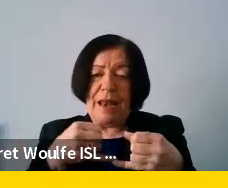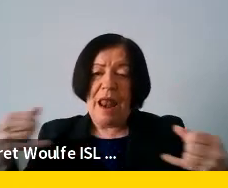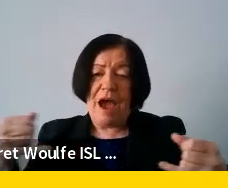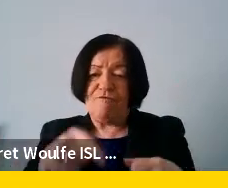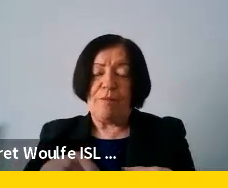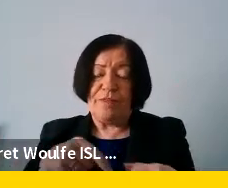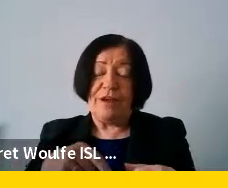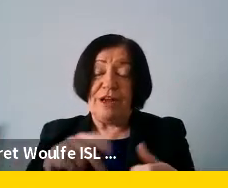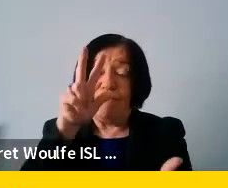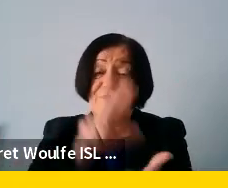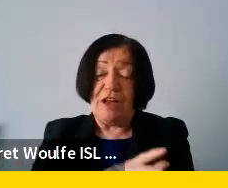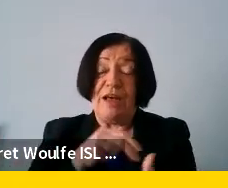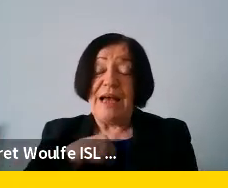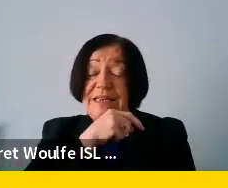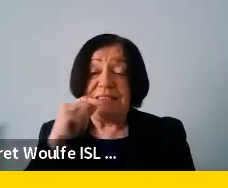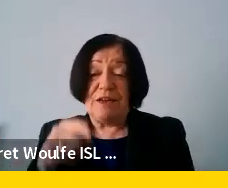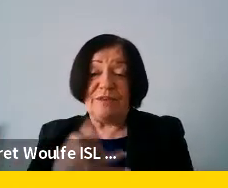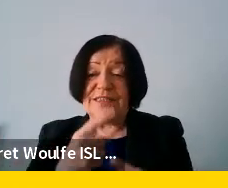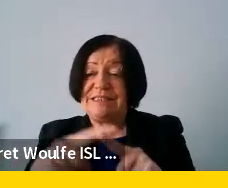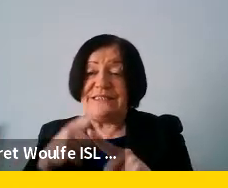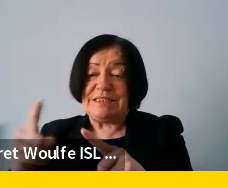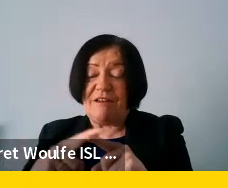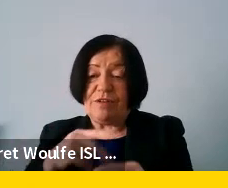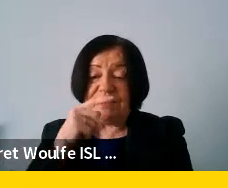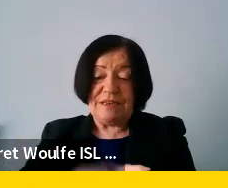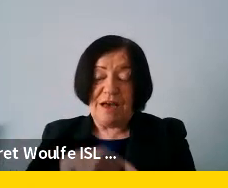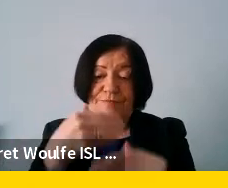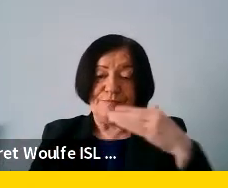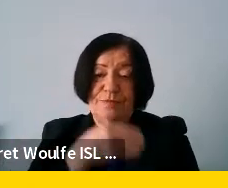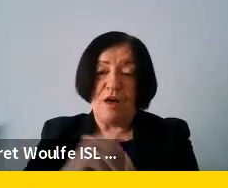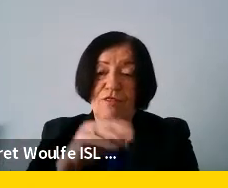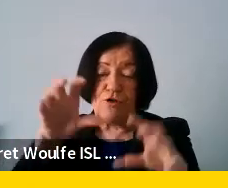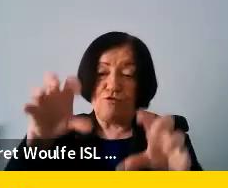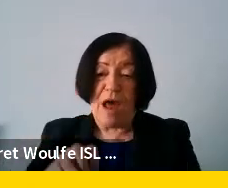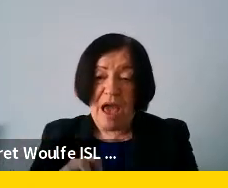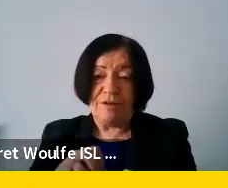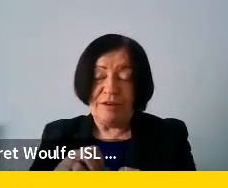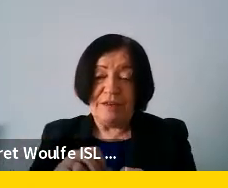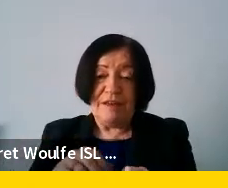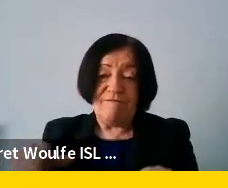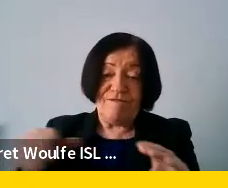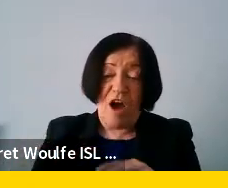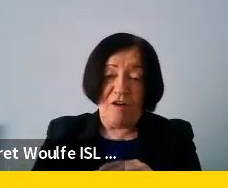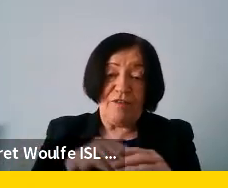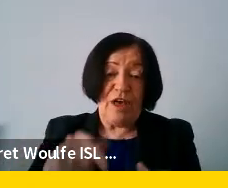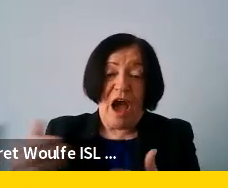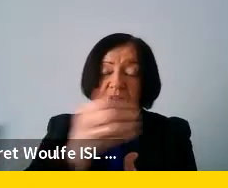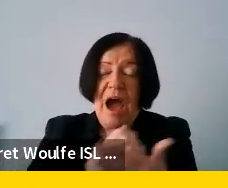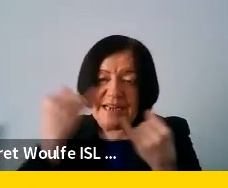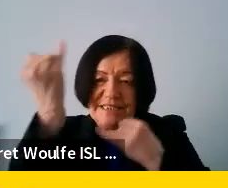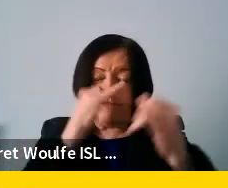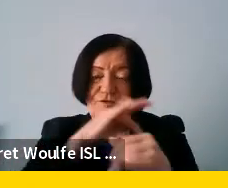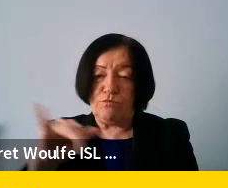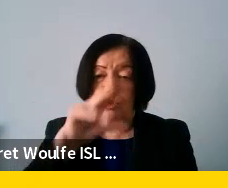so as i said it was in different phases on the crowdsourcing platform the ideas collection phase so this means that from